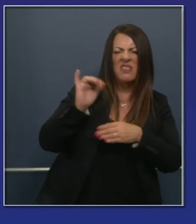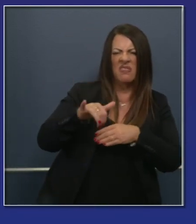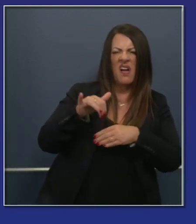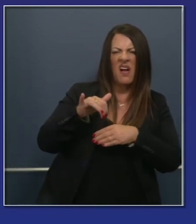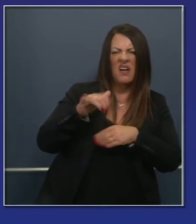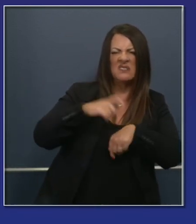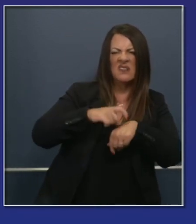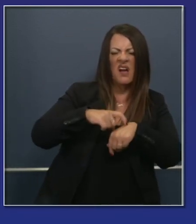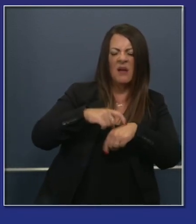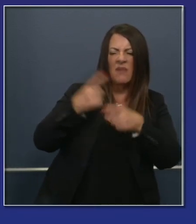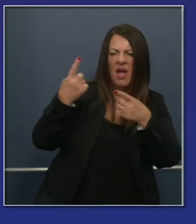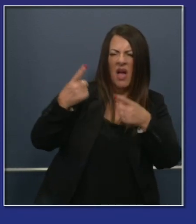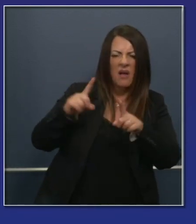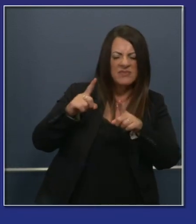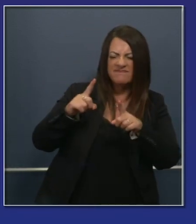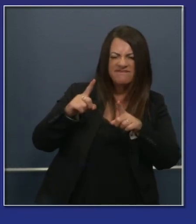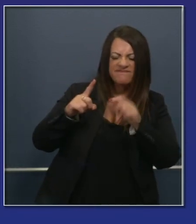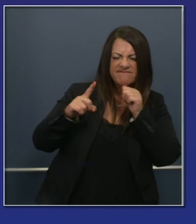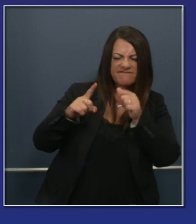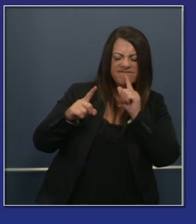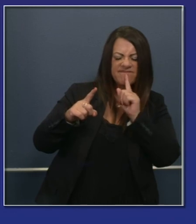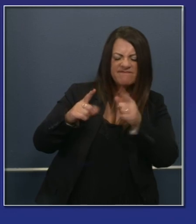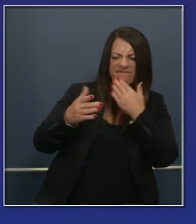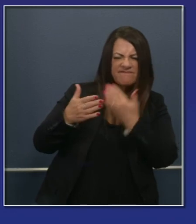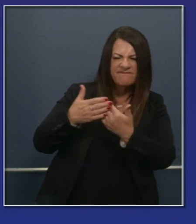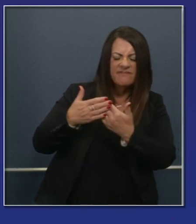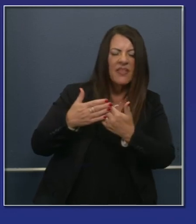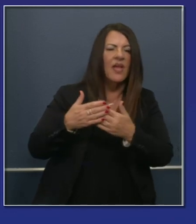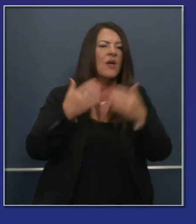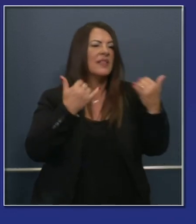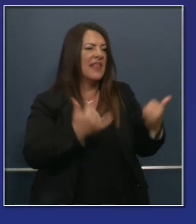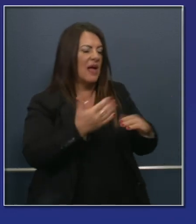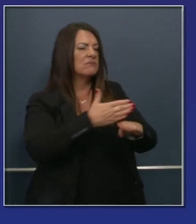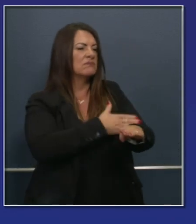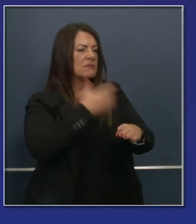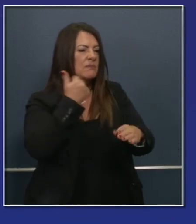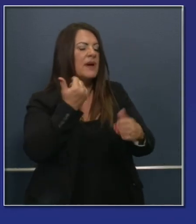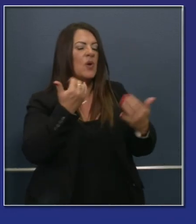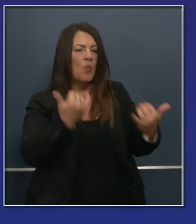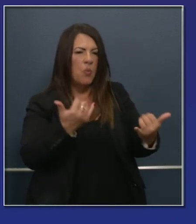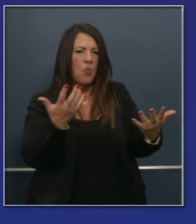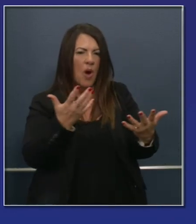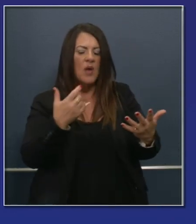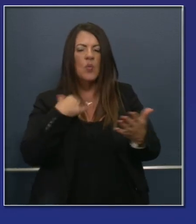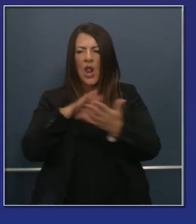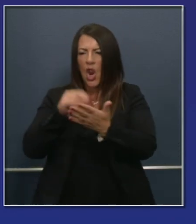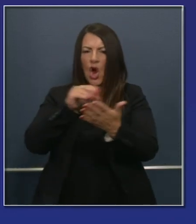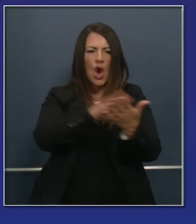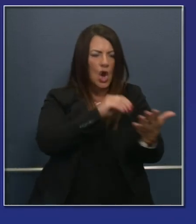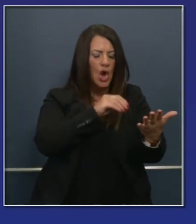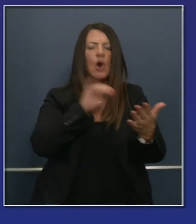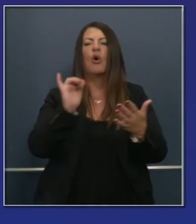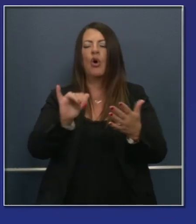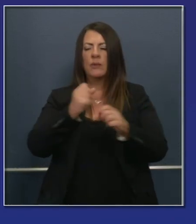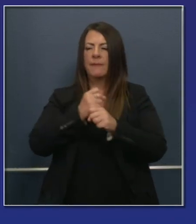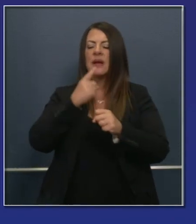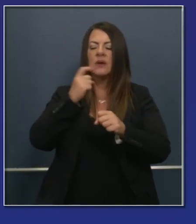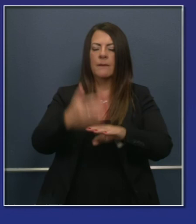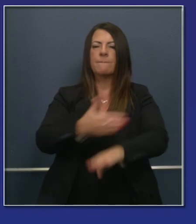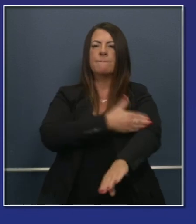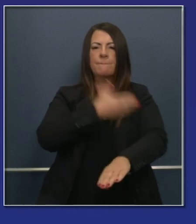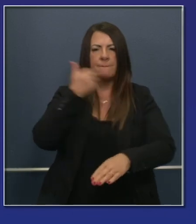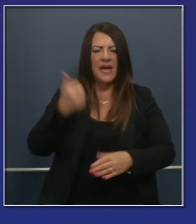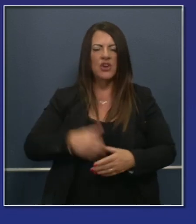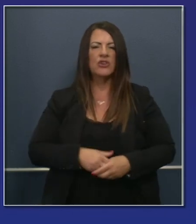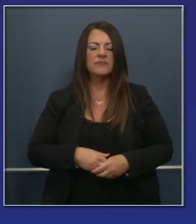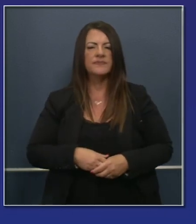That guided their plans for common online platforms and instructional approaches in the fall. Los Angeles learned more about how to offer